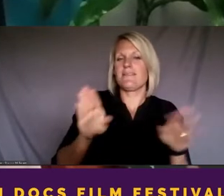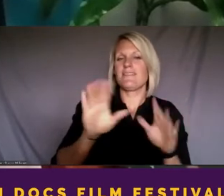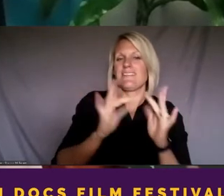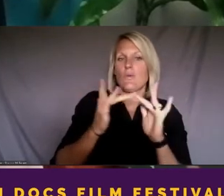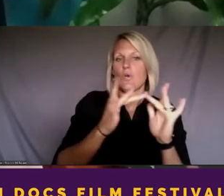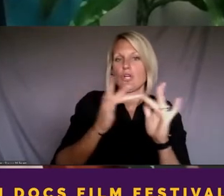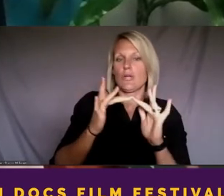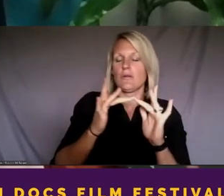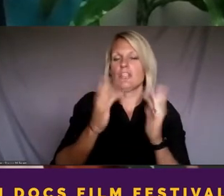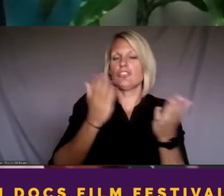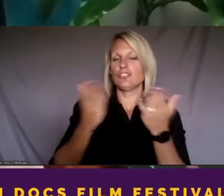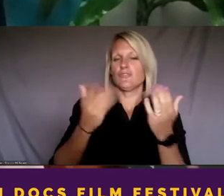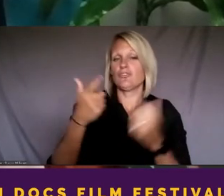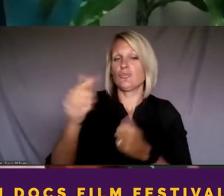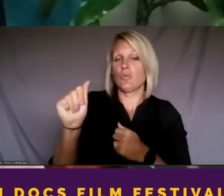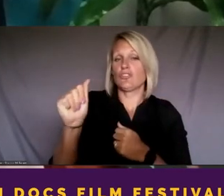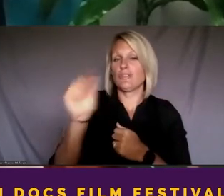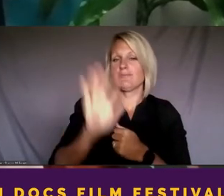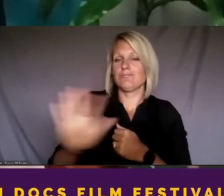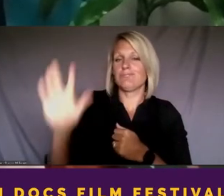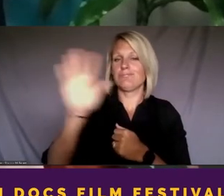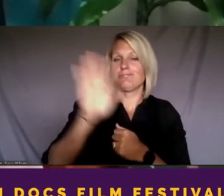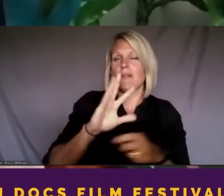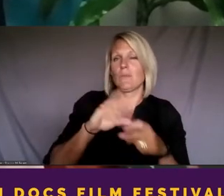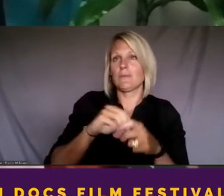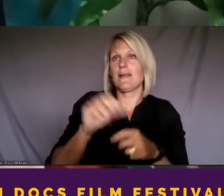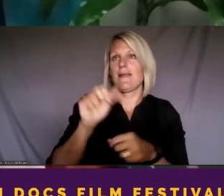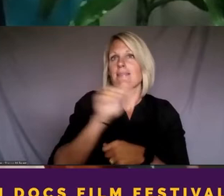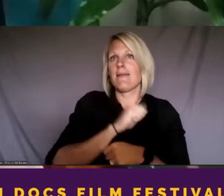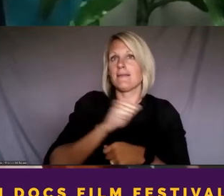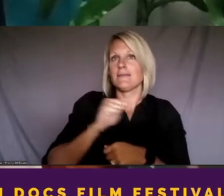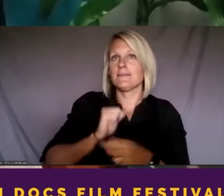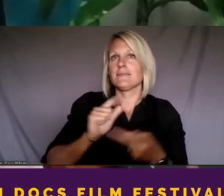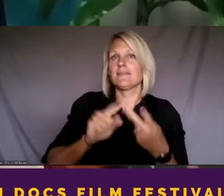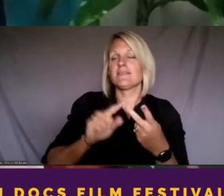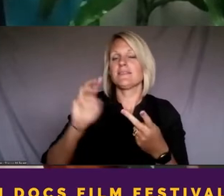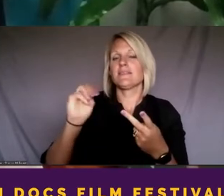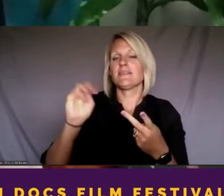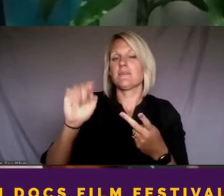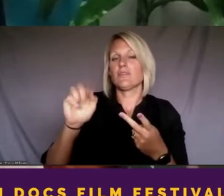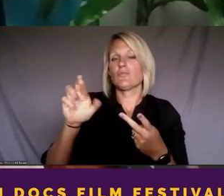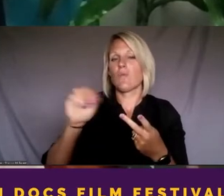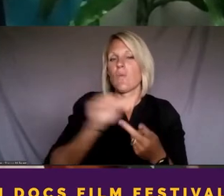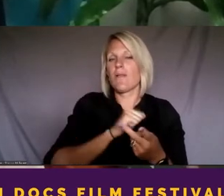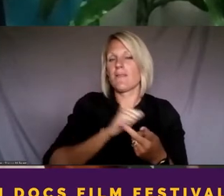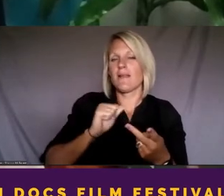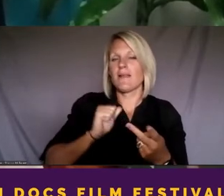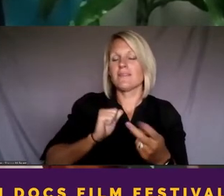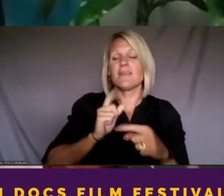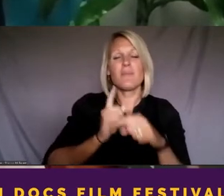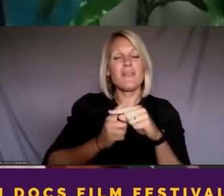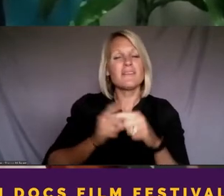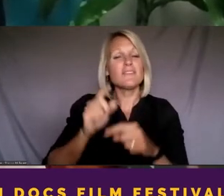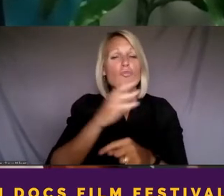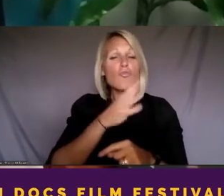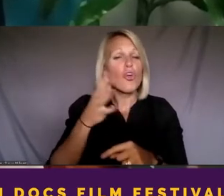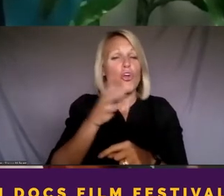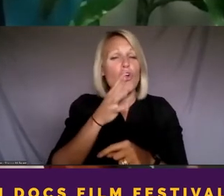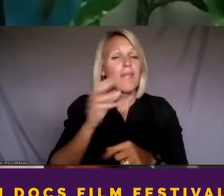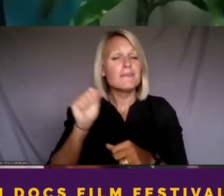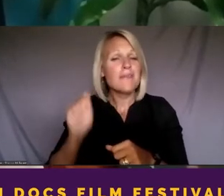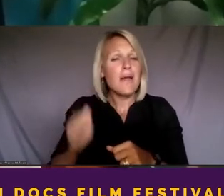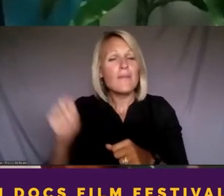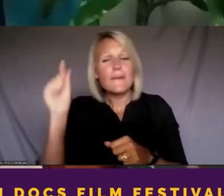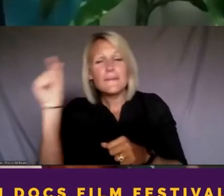which of course includes Atlanta, Metro Atlanta, but also rural South Georgia, coastal Georgia,